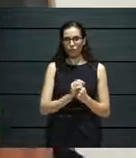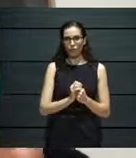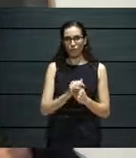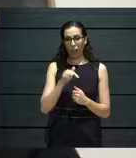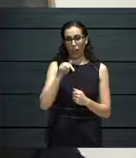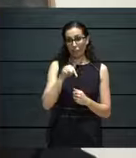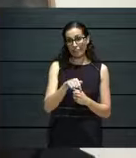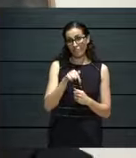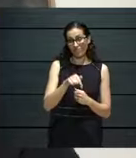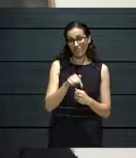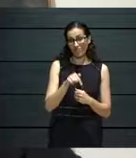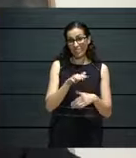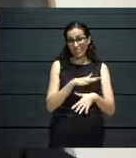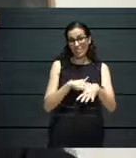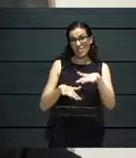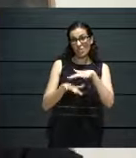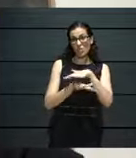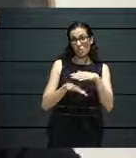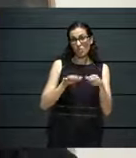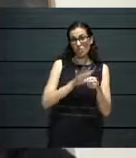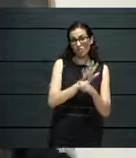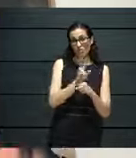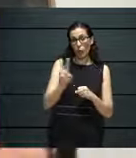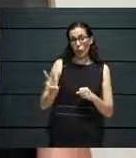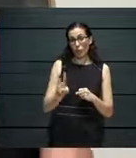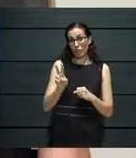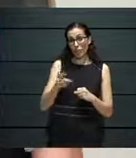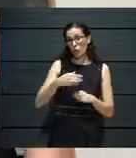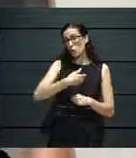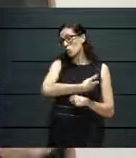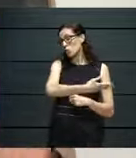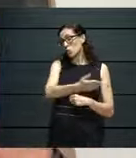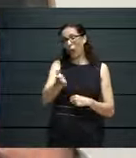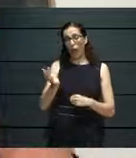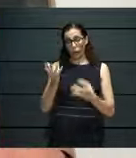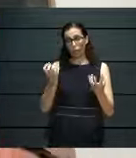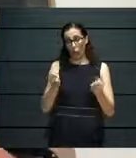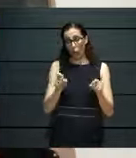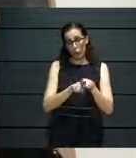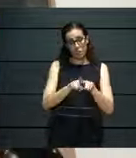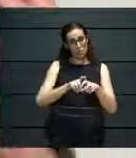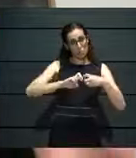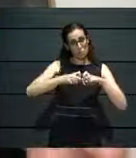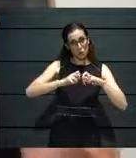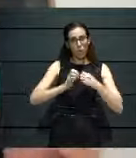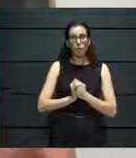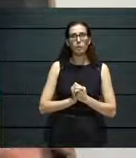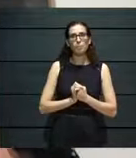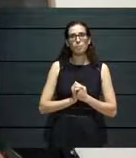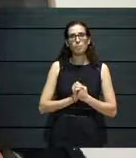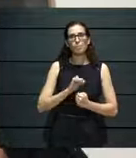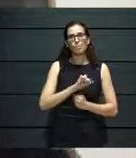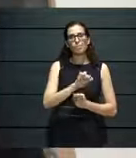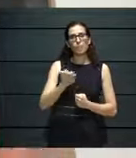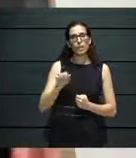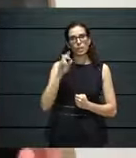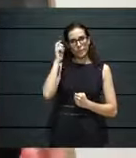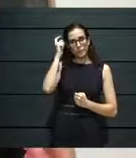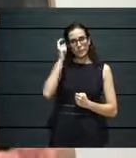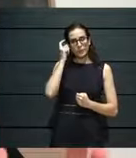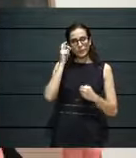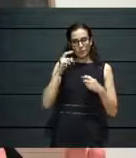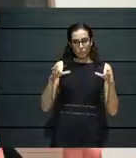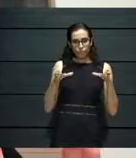crisis that everybody was dealing with, we kind of looked at Blitz as a two